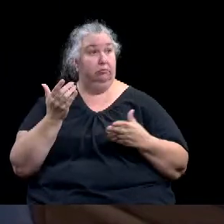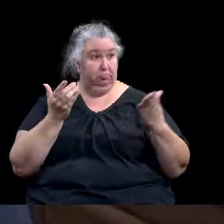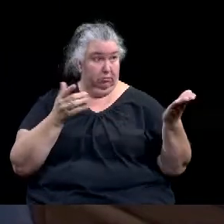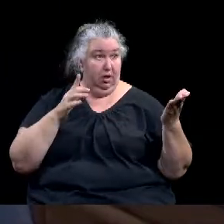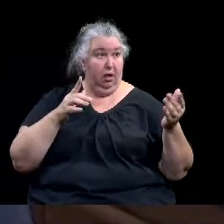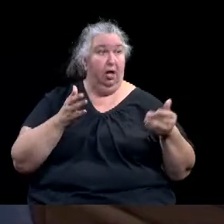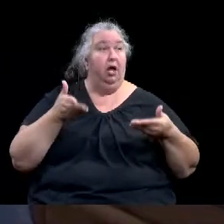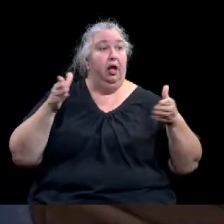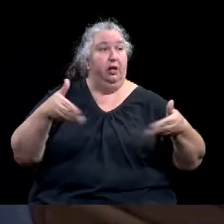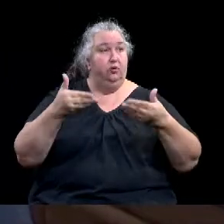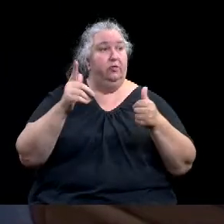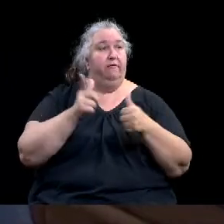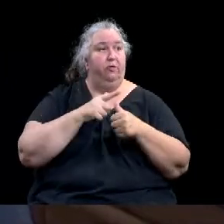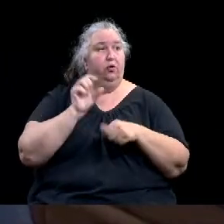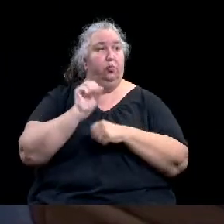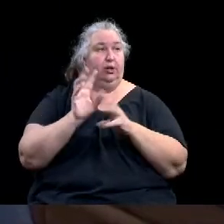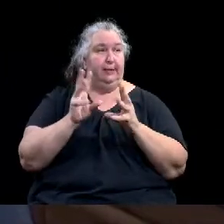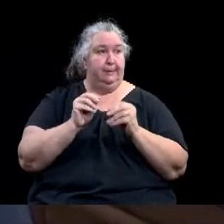You're muted Bradley.